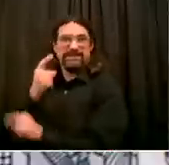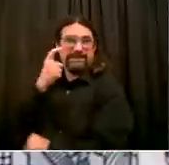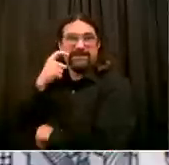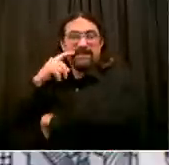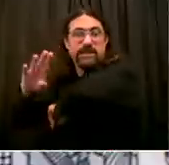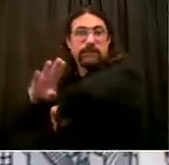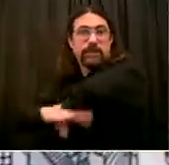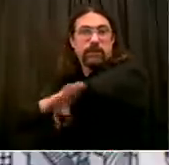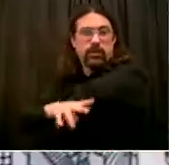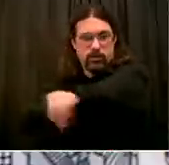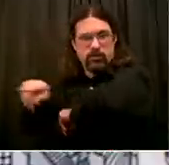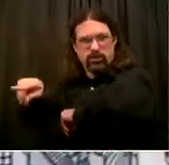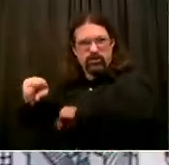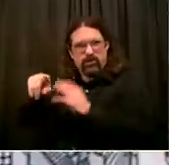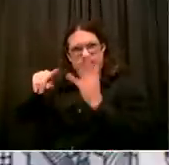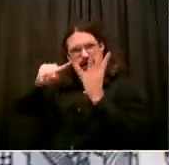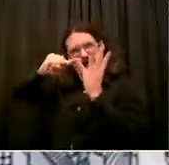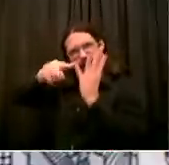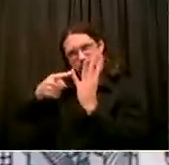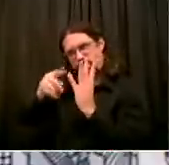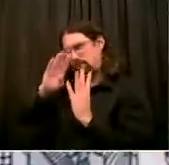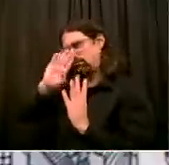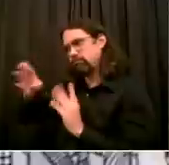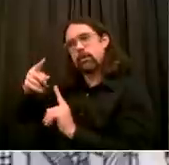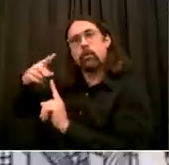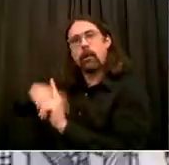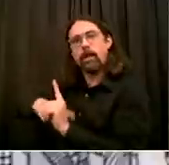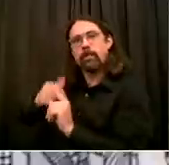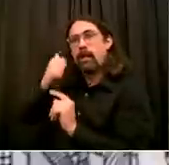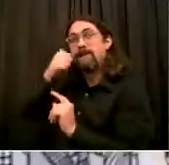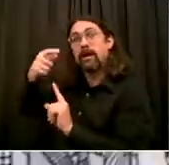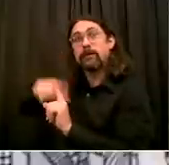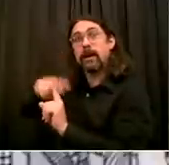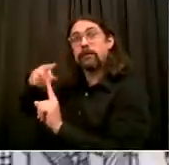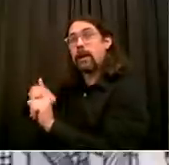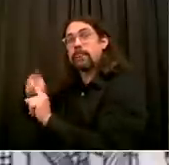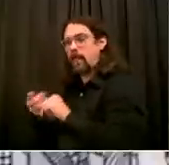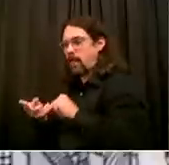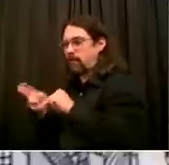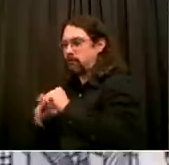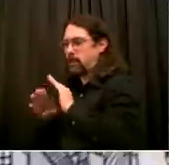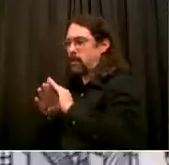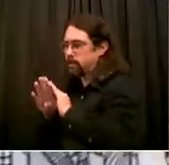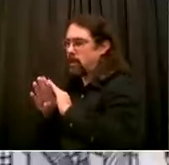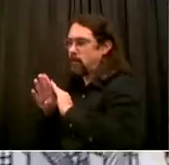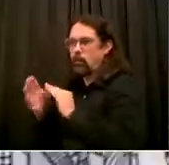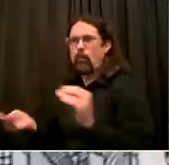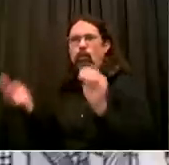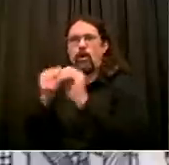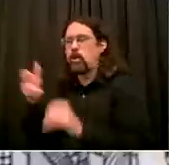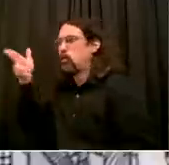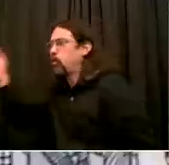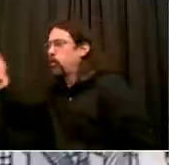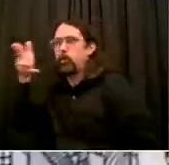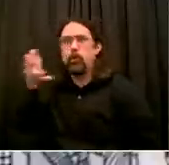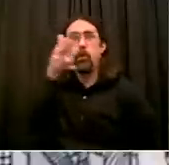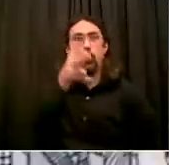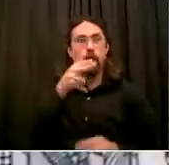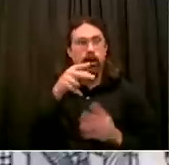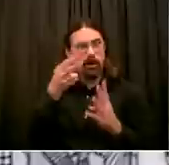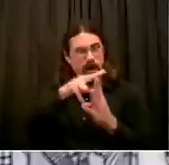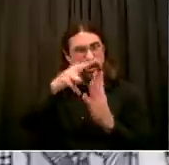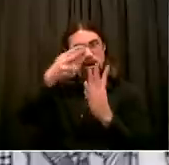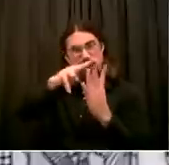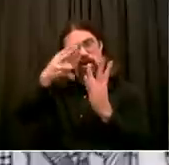about different programs. Have you seen any progress? What is being done to reduce this spike? We definitely see progress. Look, we've gone through